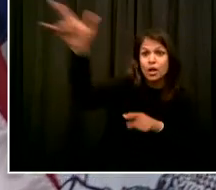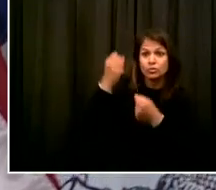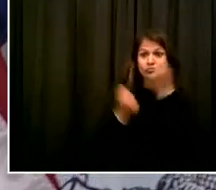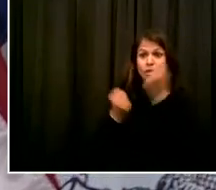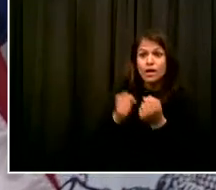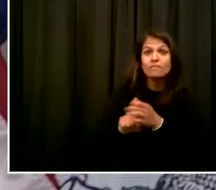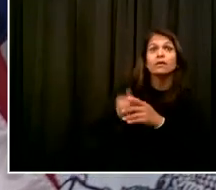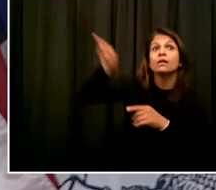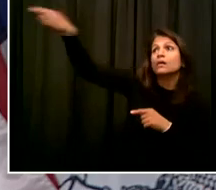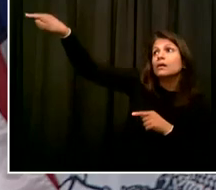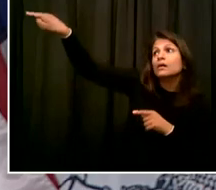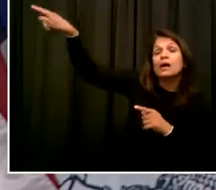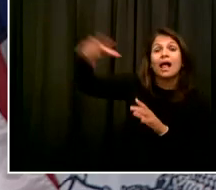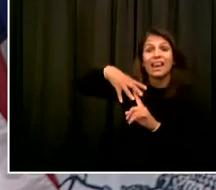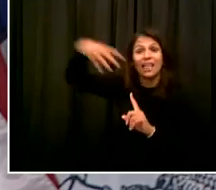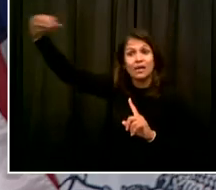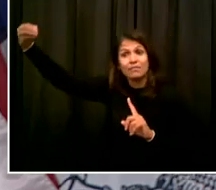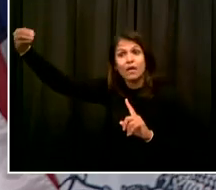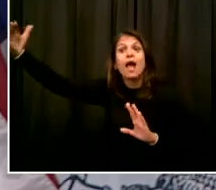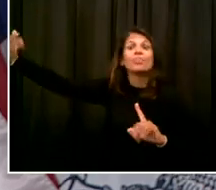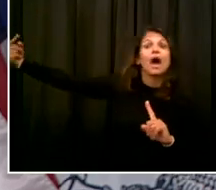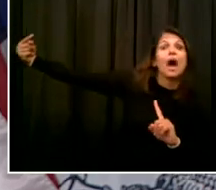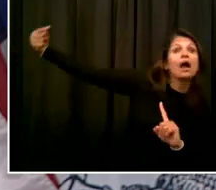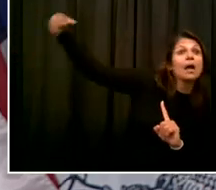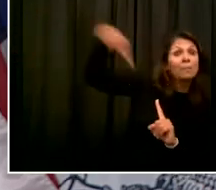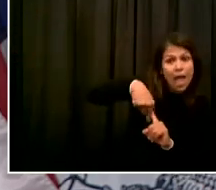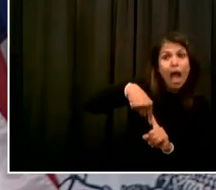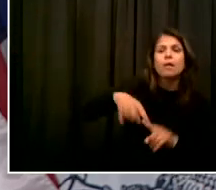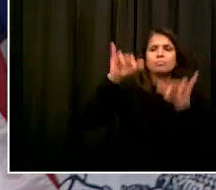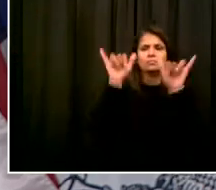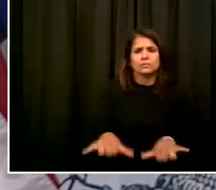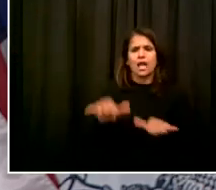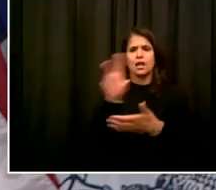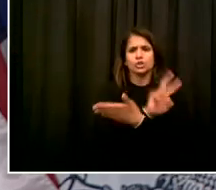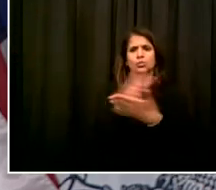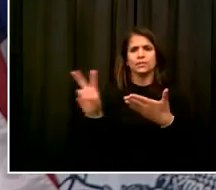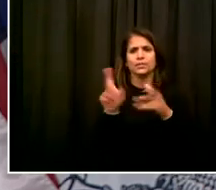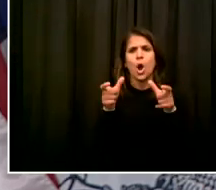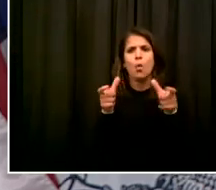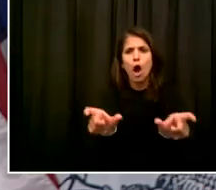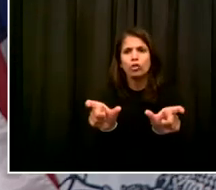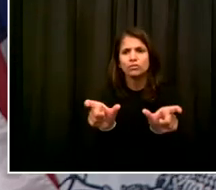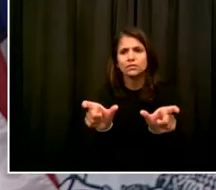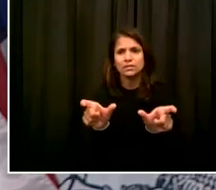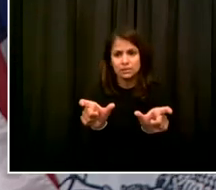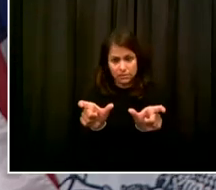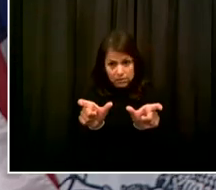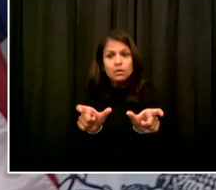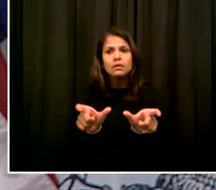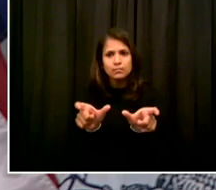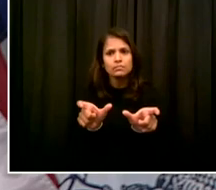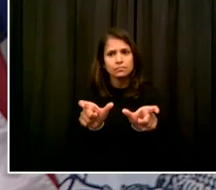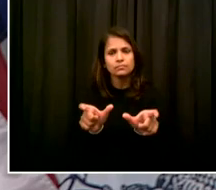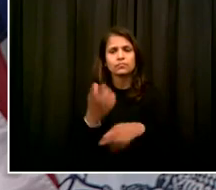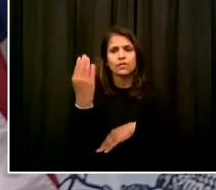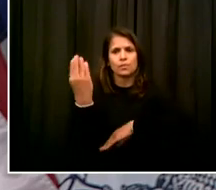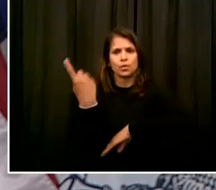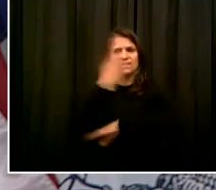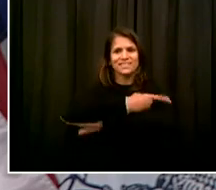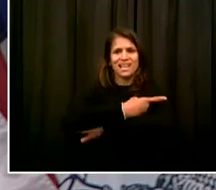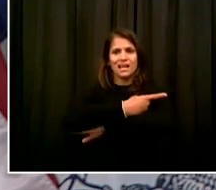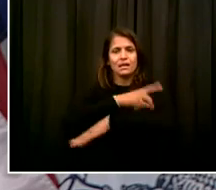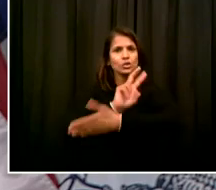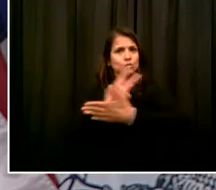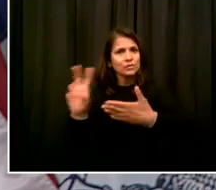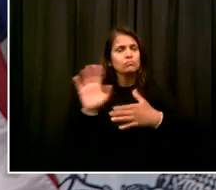It's the law. It's for everyone's safety. One of the great efforts to make sure everyone understands this and to enforce this has been done by our Sheriff's